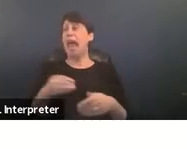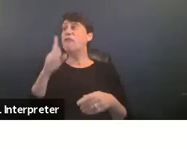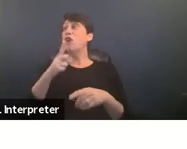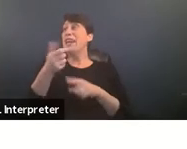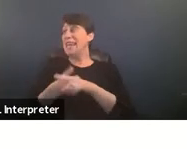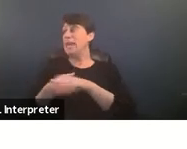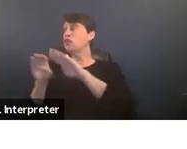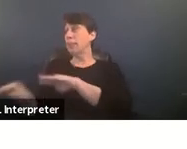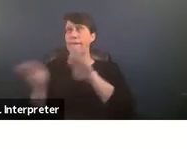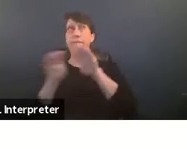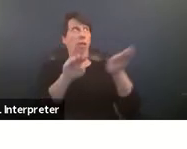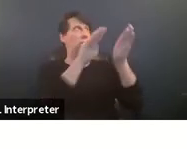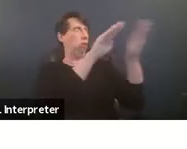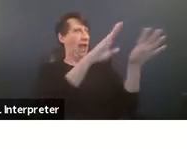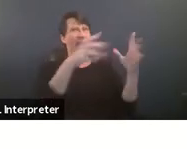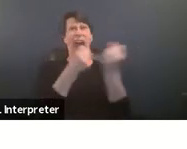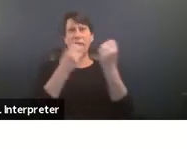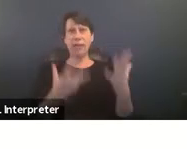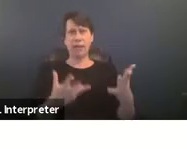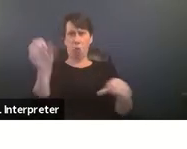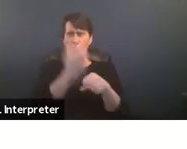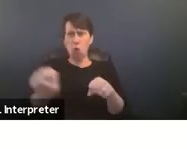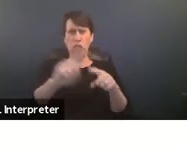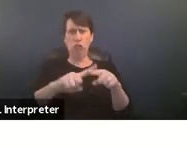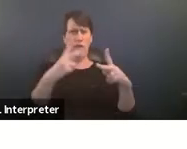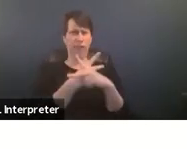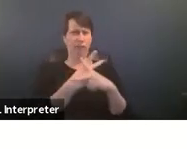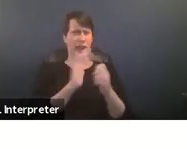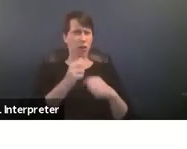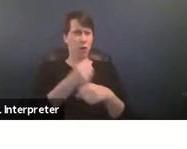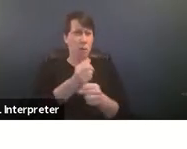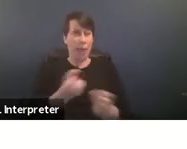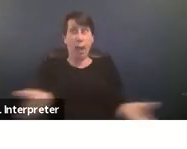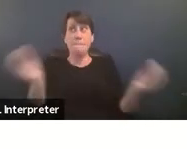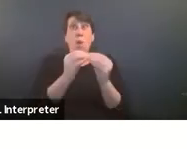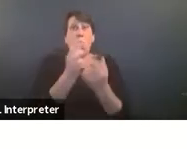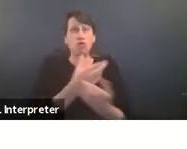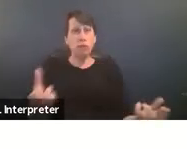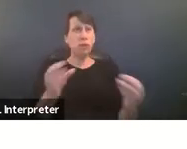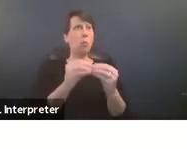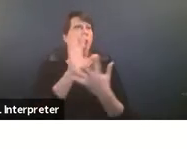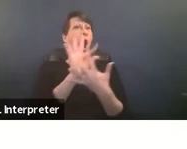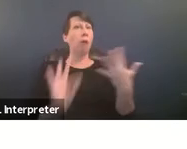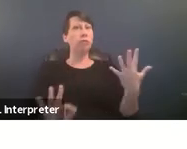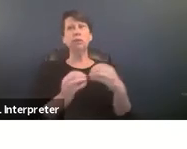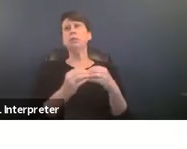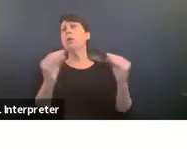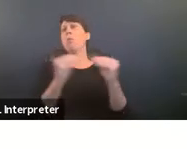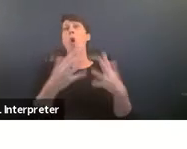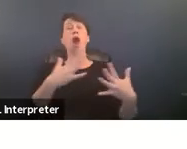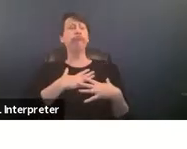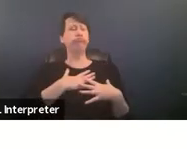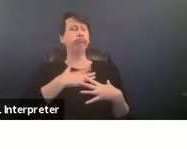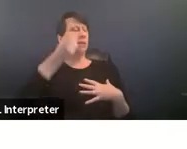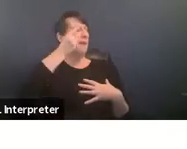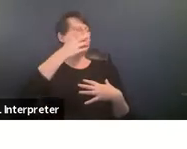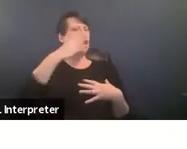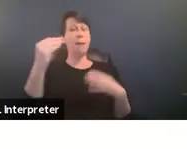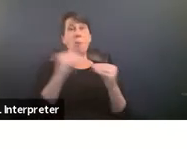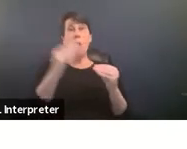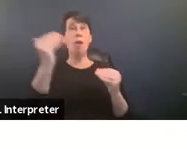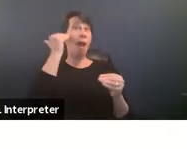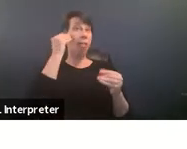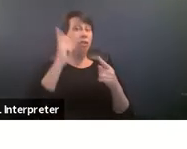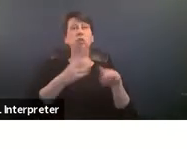levels advocates are working to understand how to generate more resources more options more compassion and more knowledge to